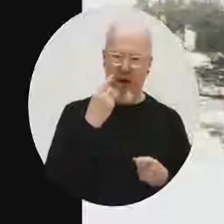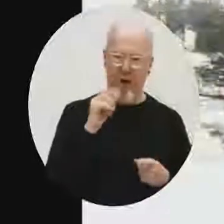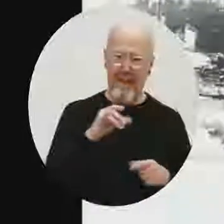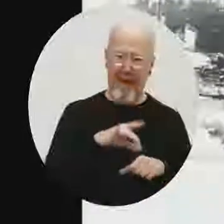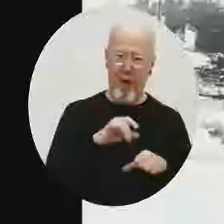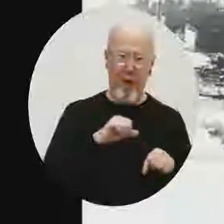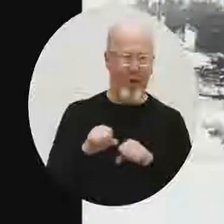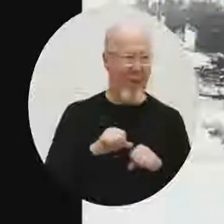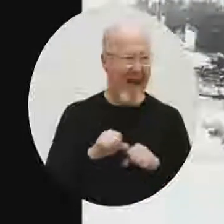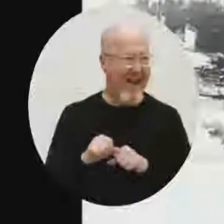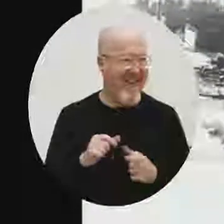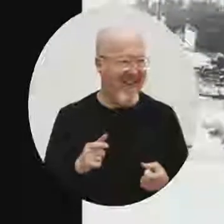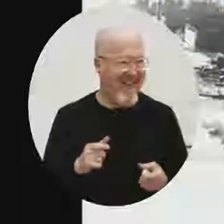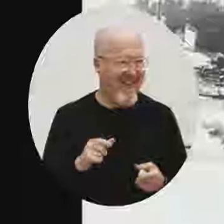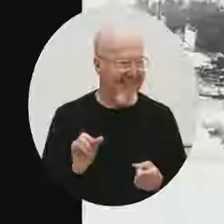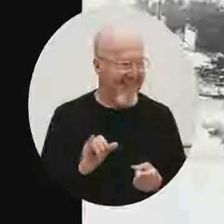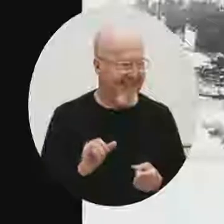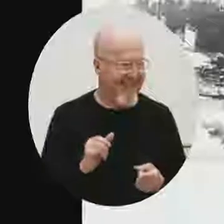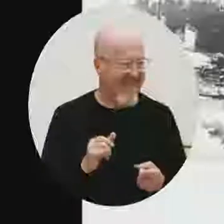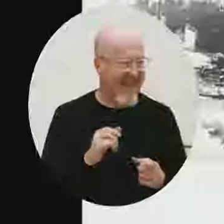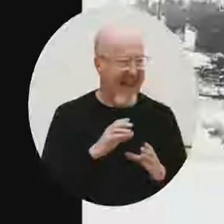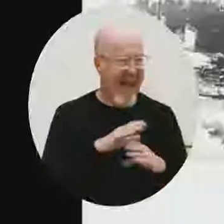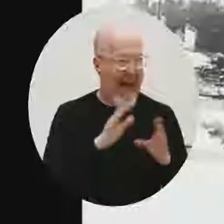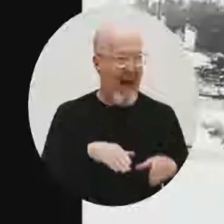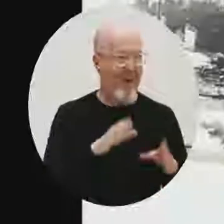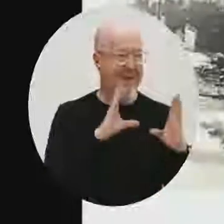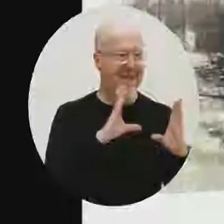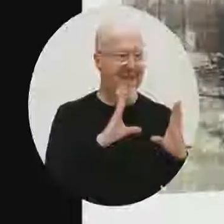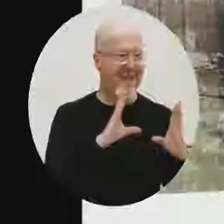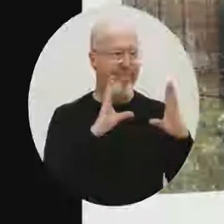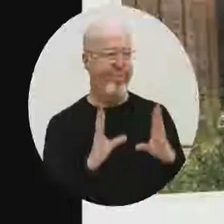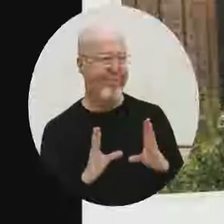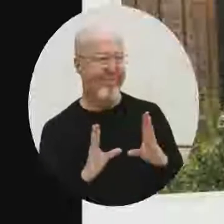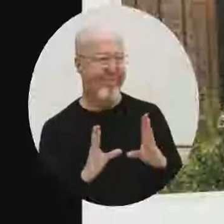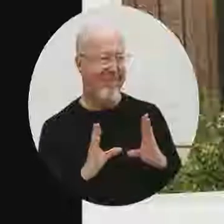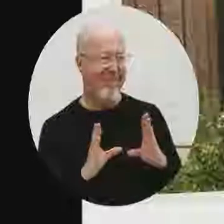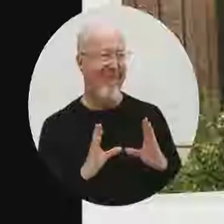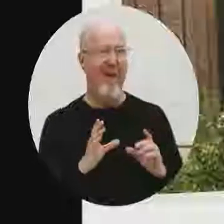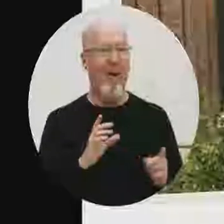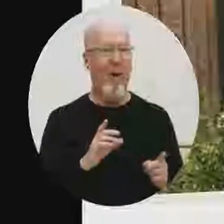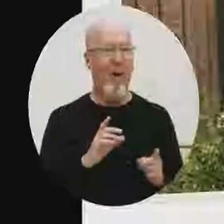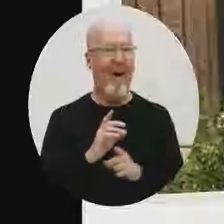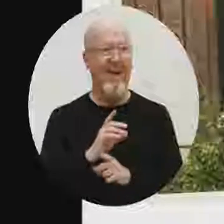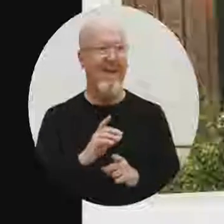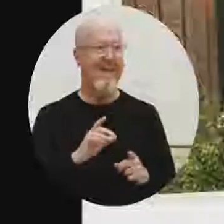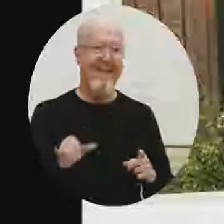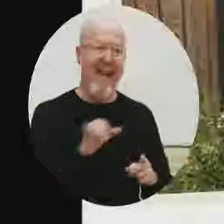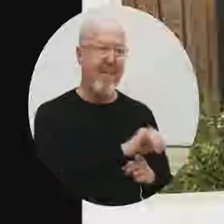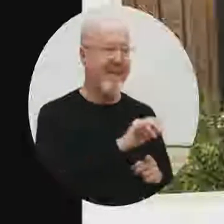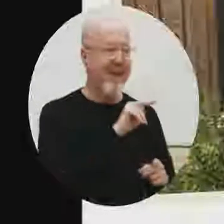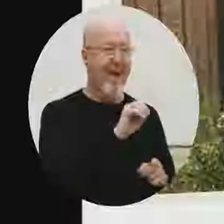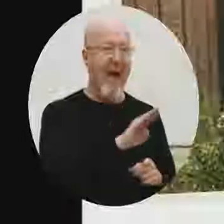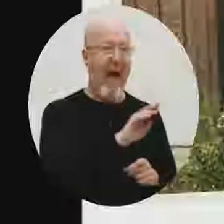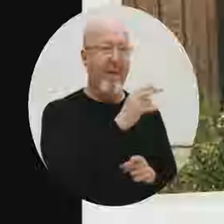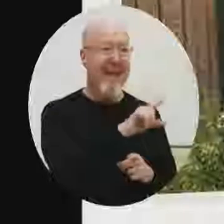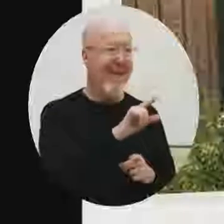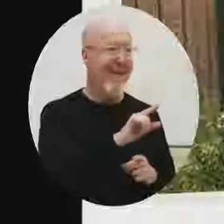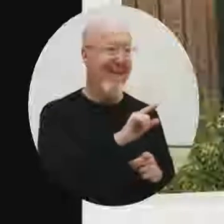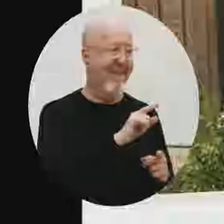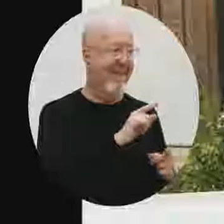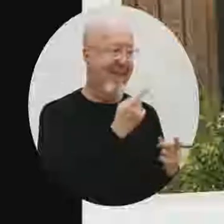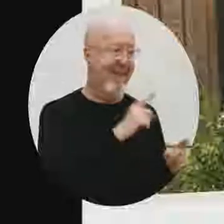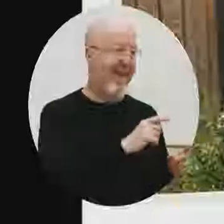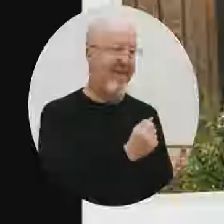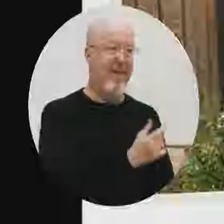was blown off its foundation. And then you see a home on Knob Hill that was burned the ground after the fire. Let's do forget,